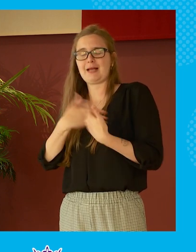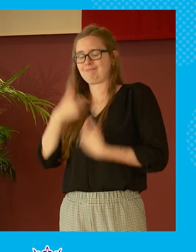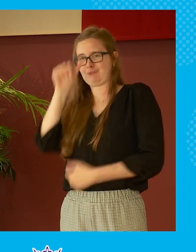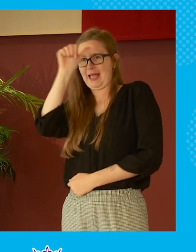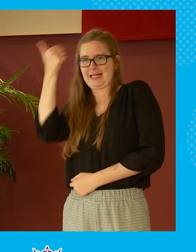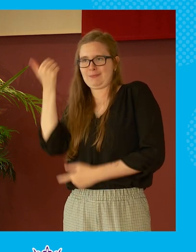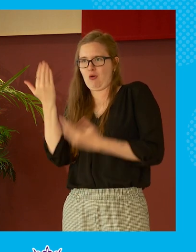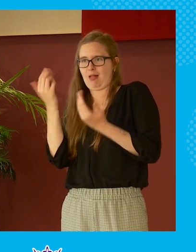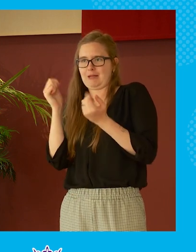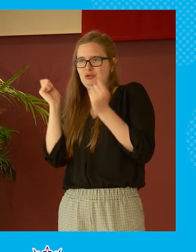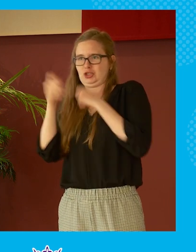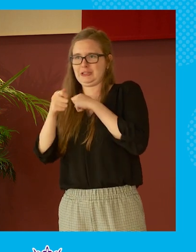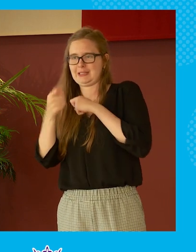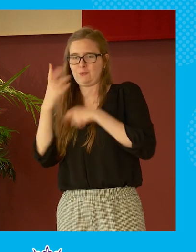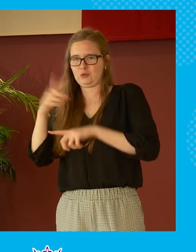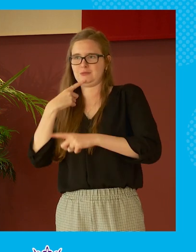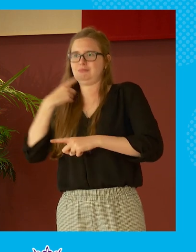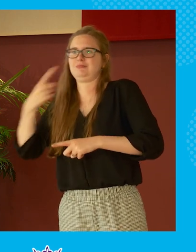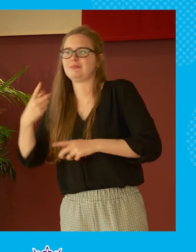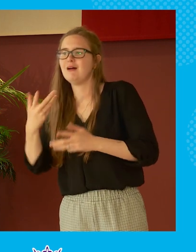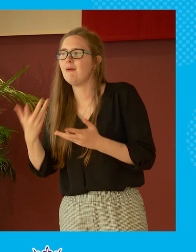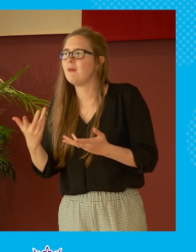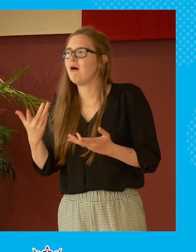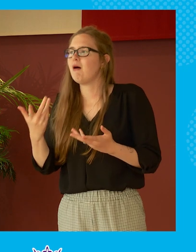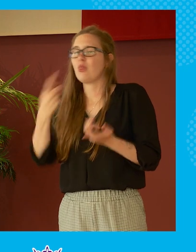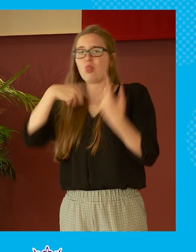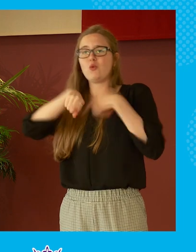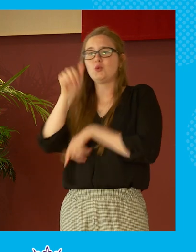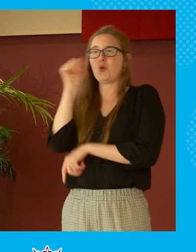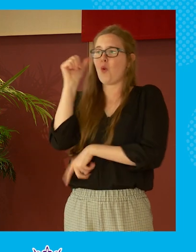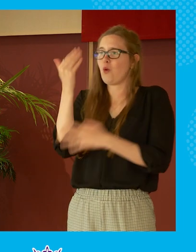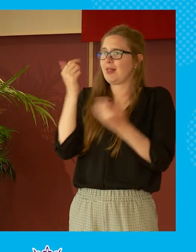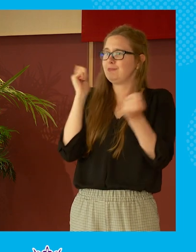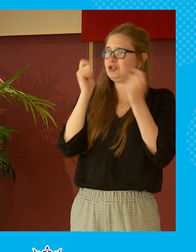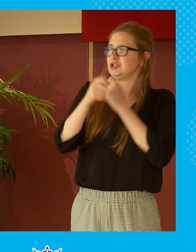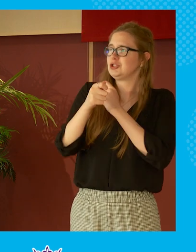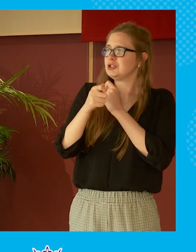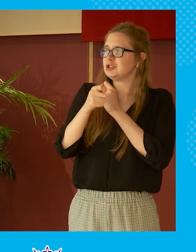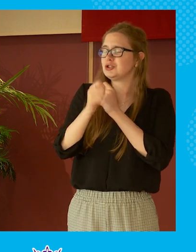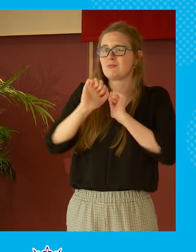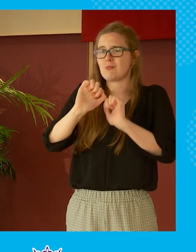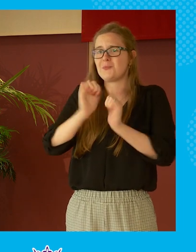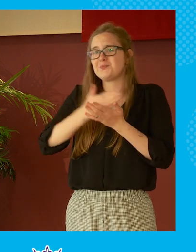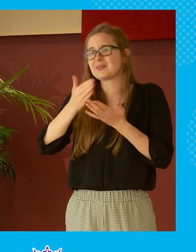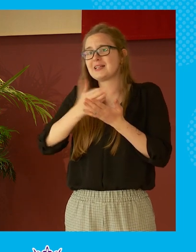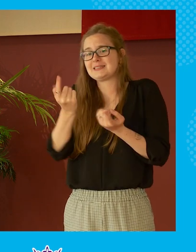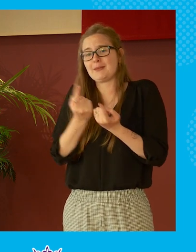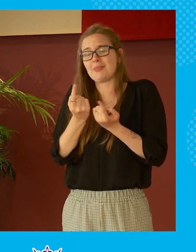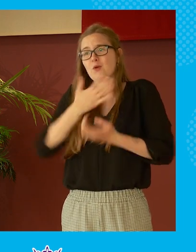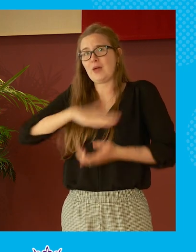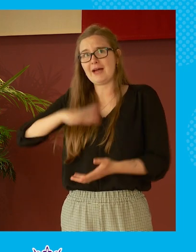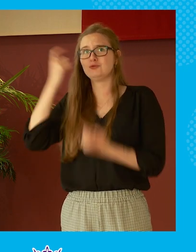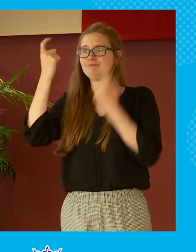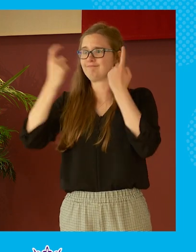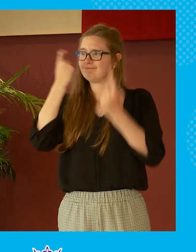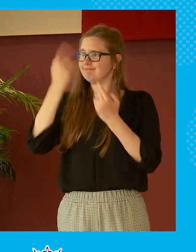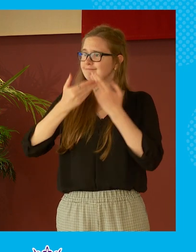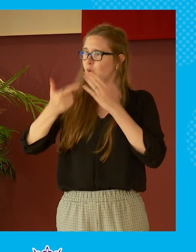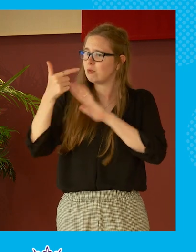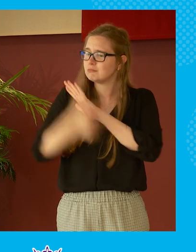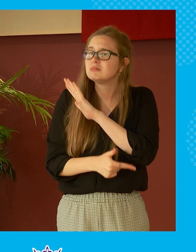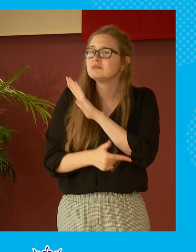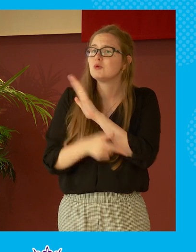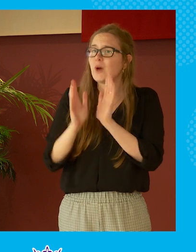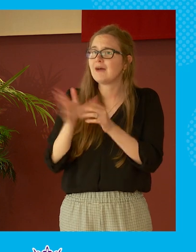expert in climate change and i don't wish to suggest that i am but those that are you know it is clearly something we have to think about we have to